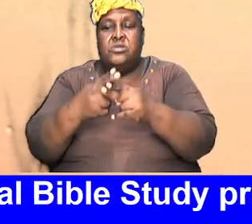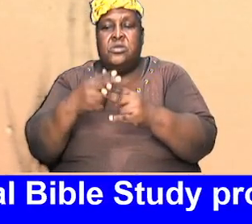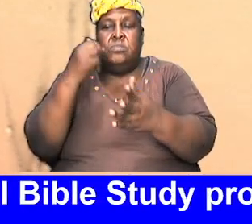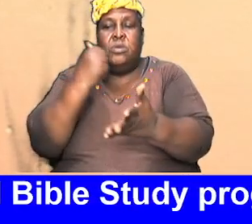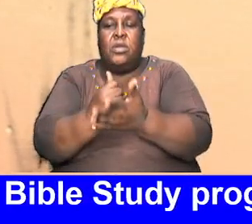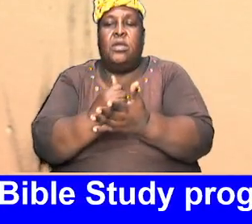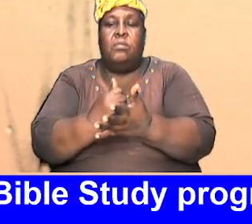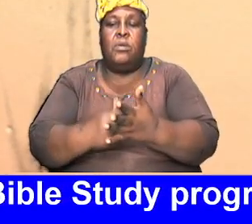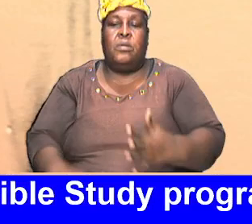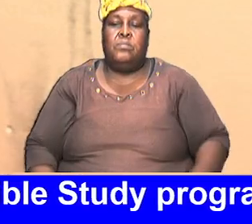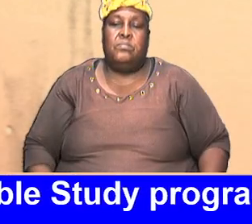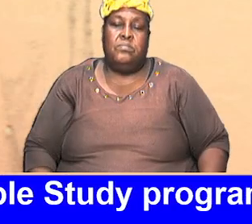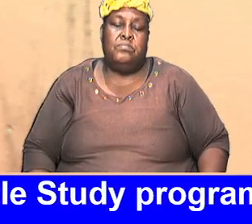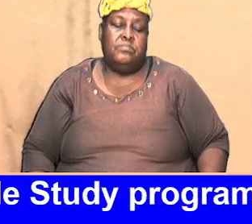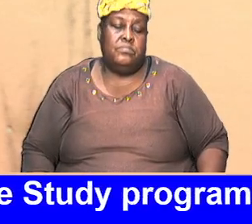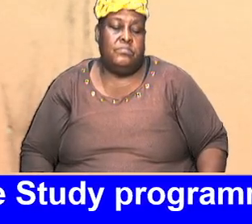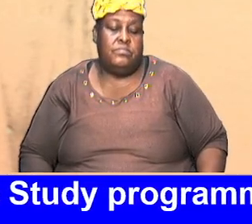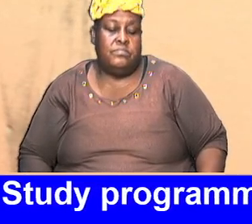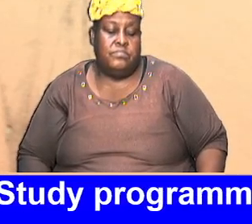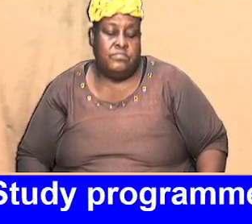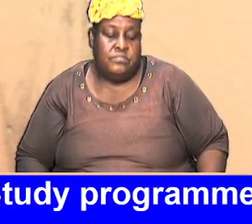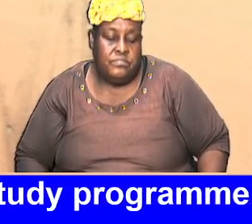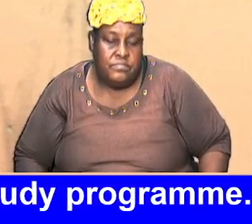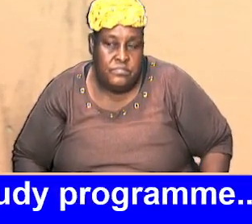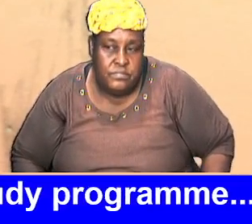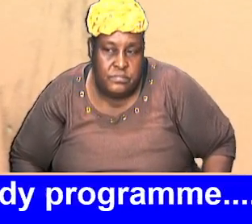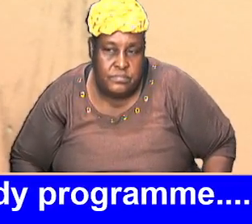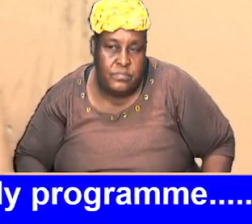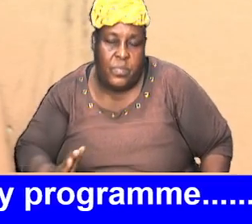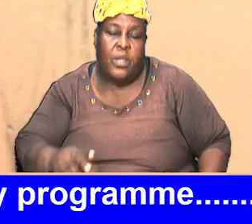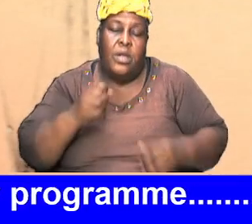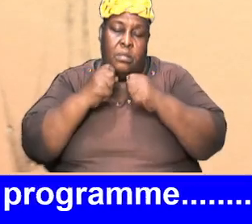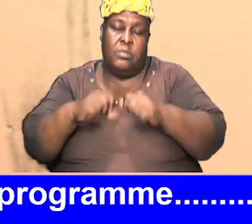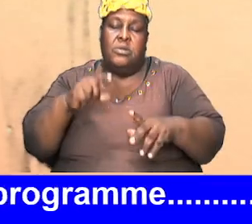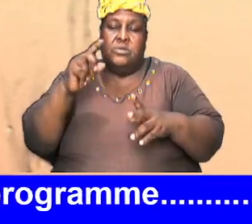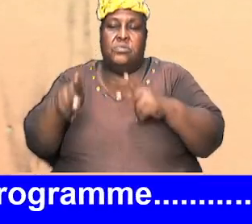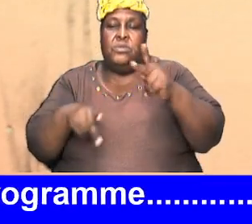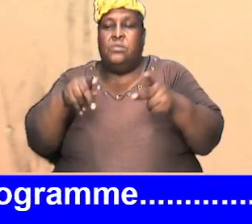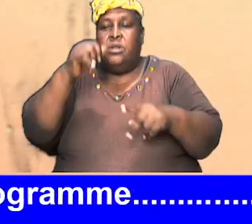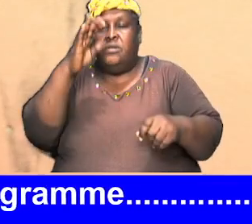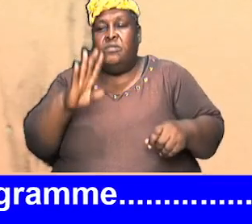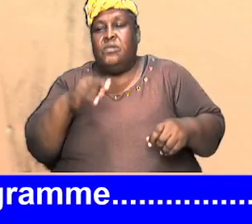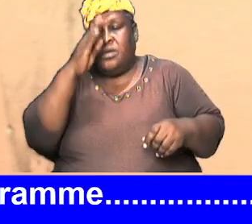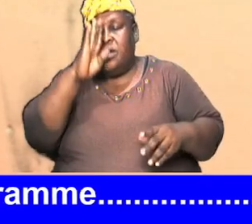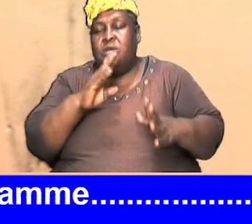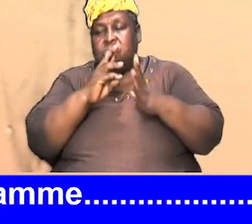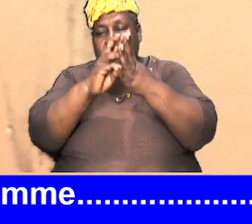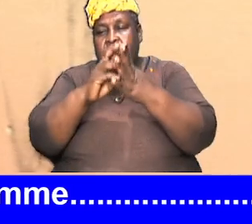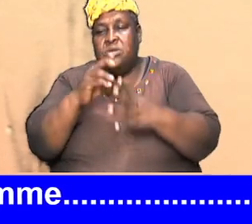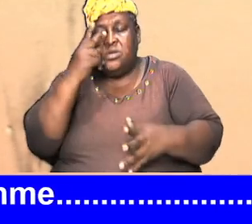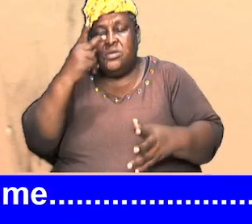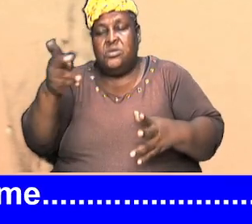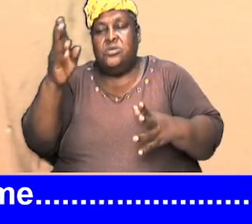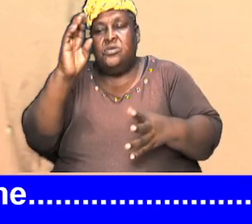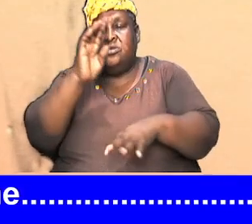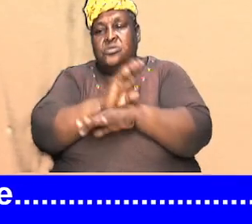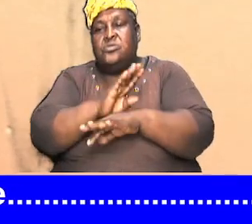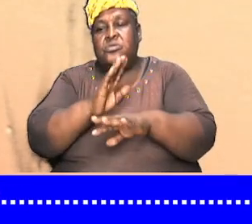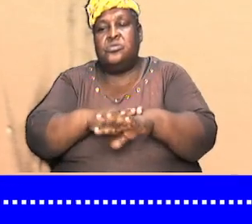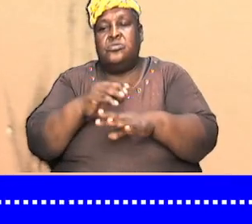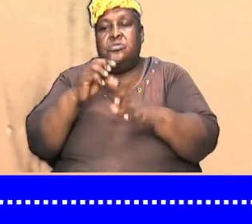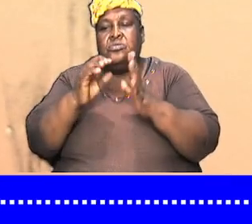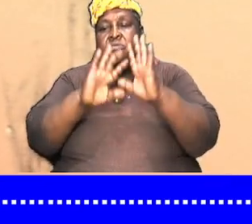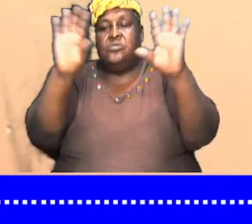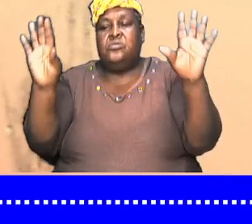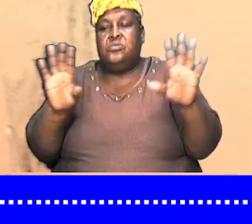amen amen praise God God bless you saints of God God's willing seeing church on Sunday in